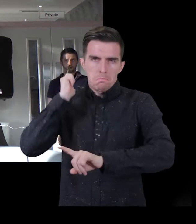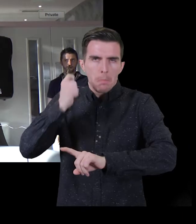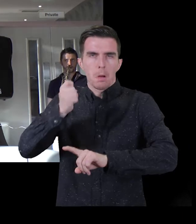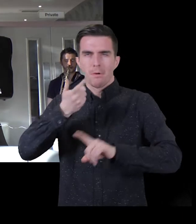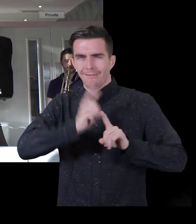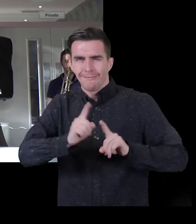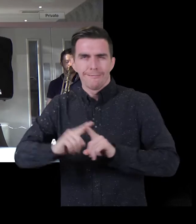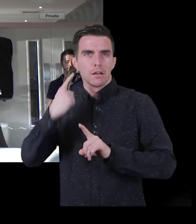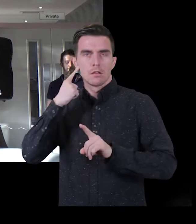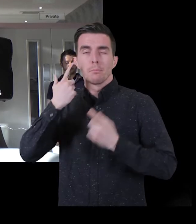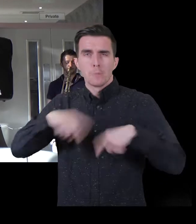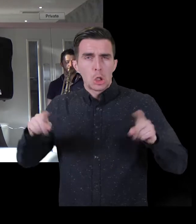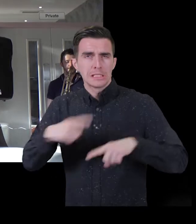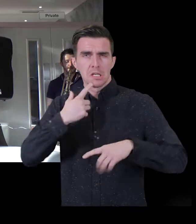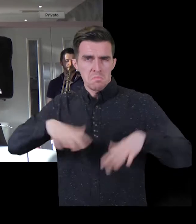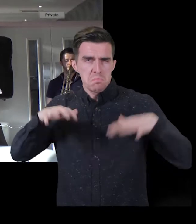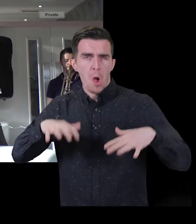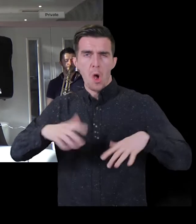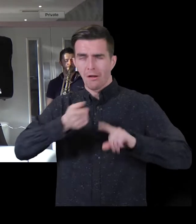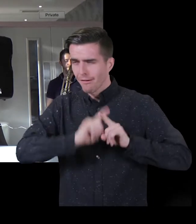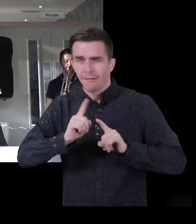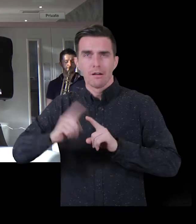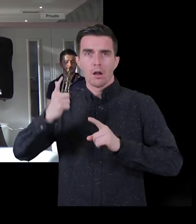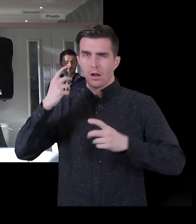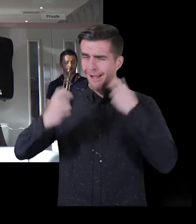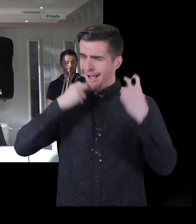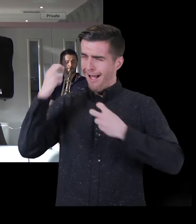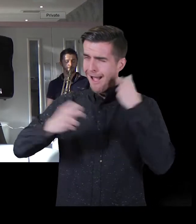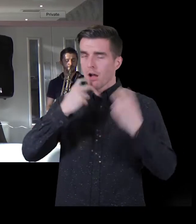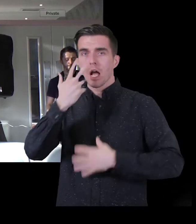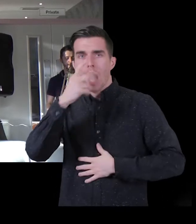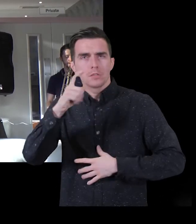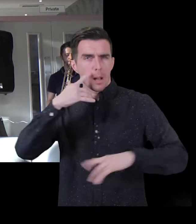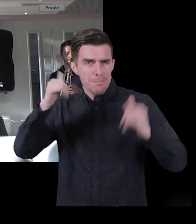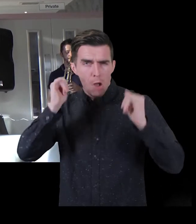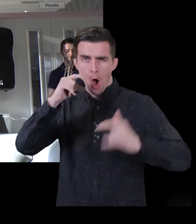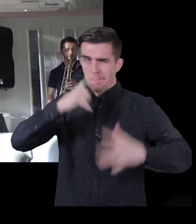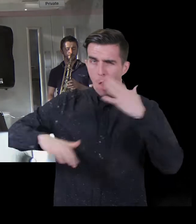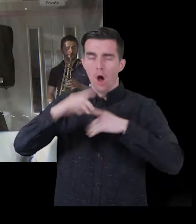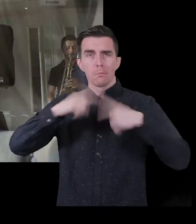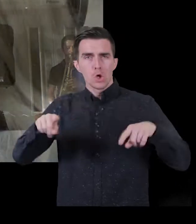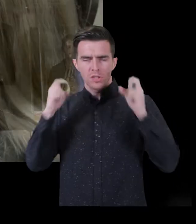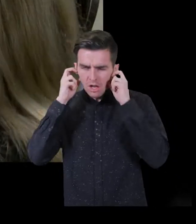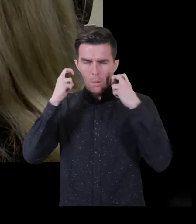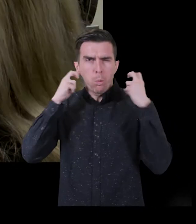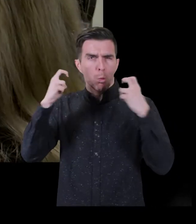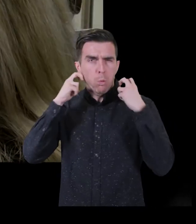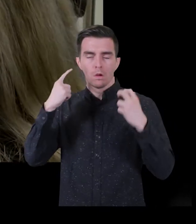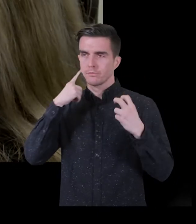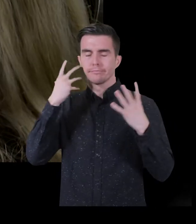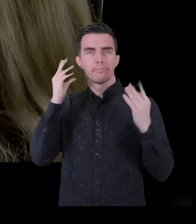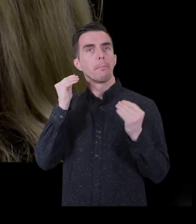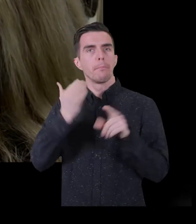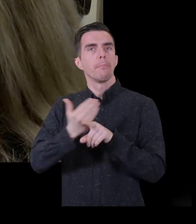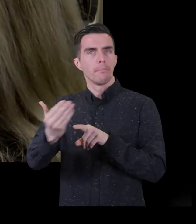Working in environments where there is loud music, such as nightclubs, or often listening to music at a high volume through headphones.